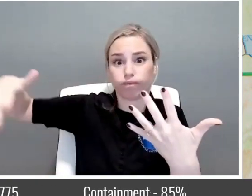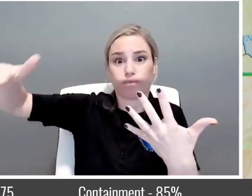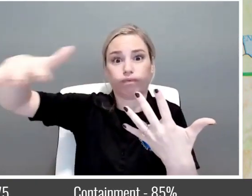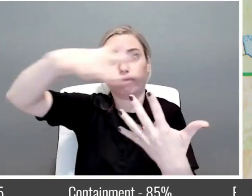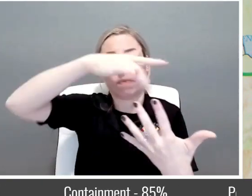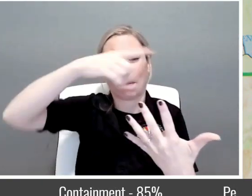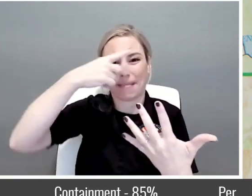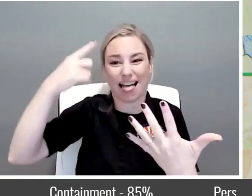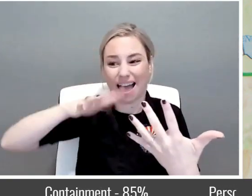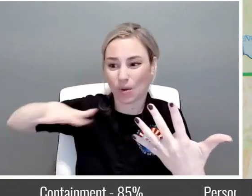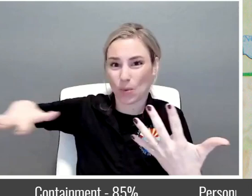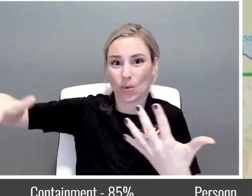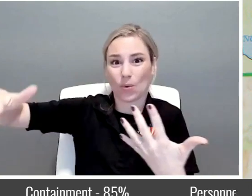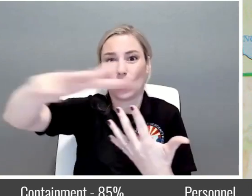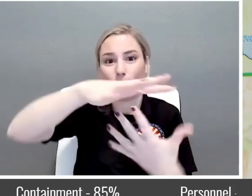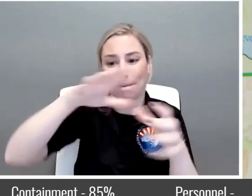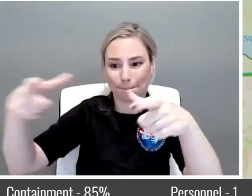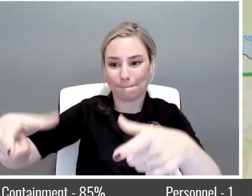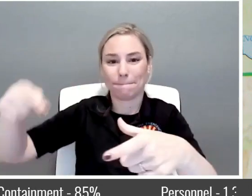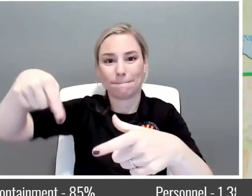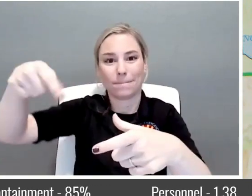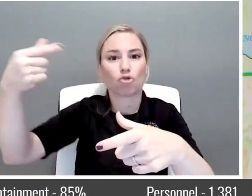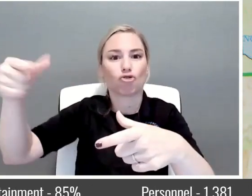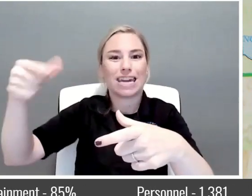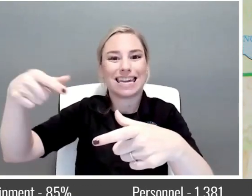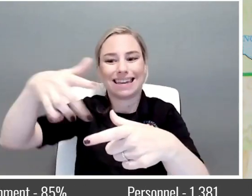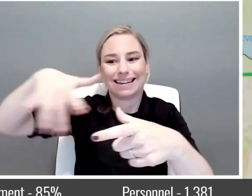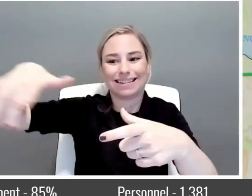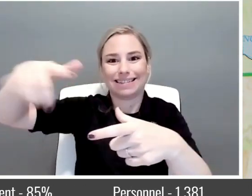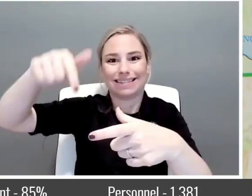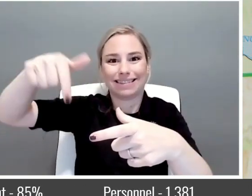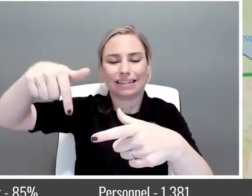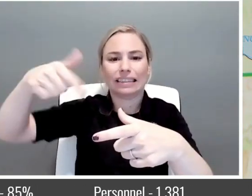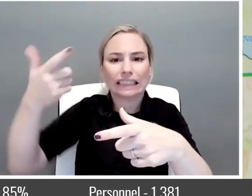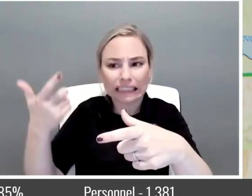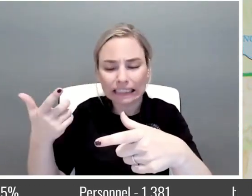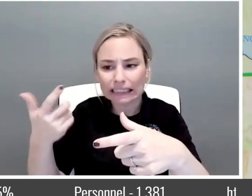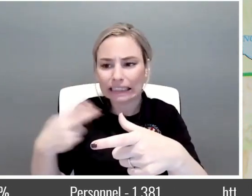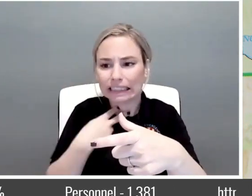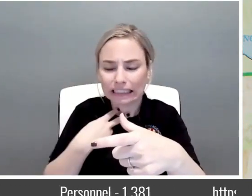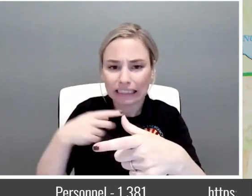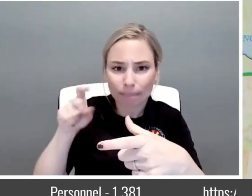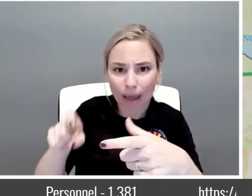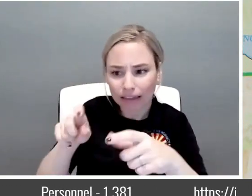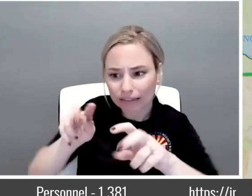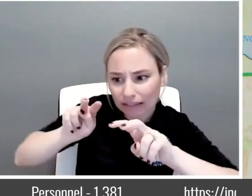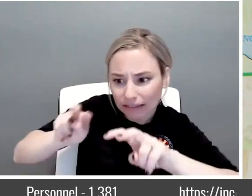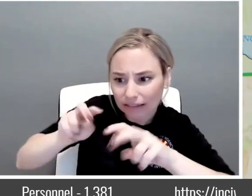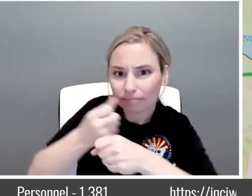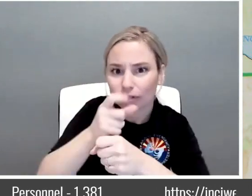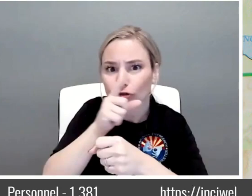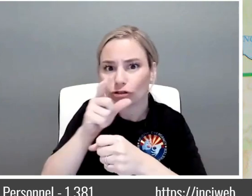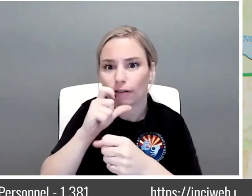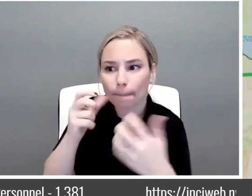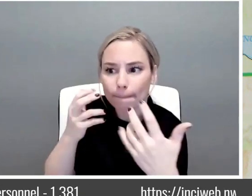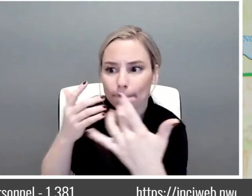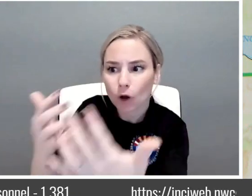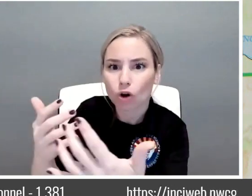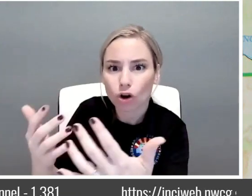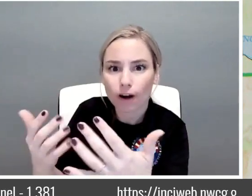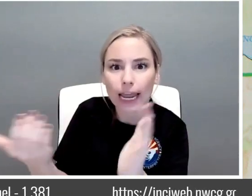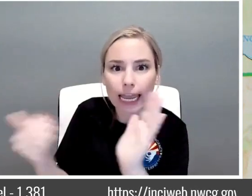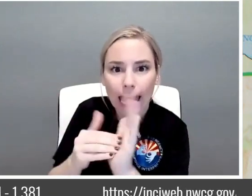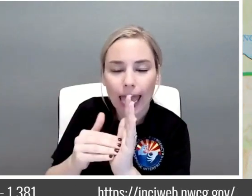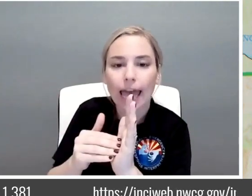and we want to secure that island, which is basically a pocket of unburned fuel that is left where the fire, the original fire